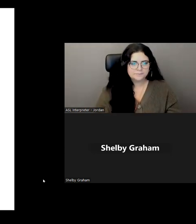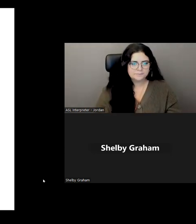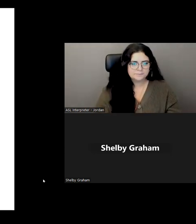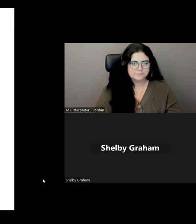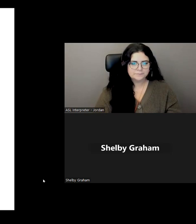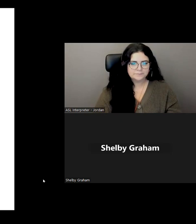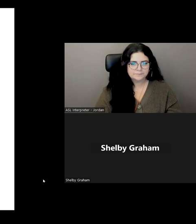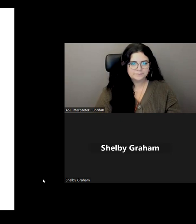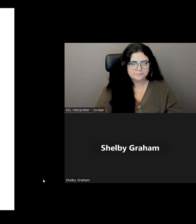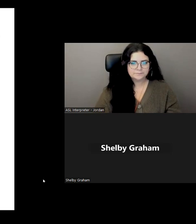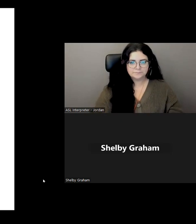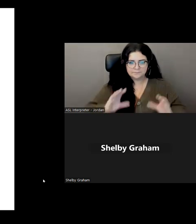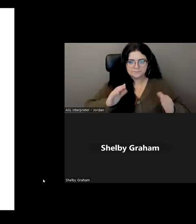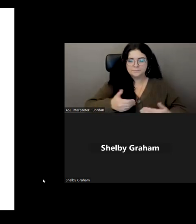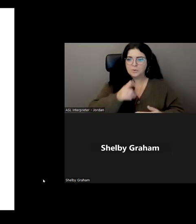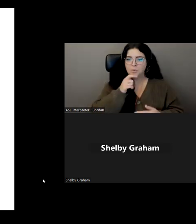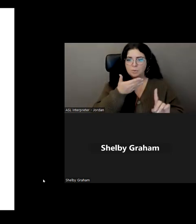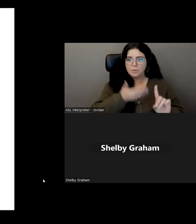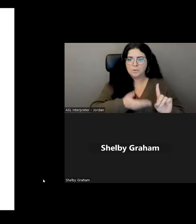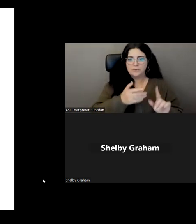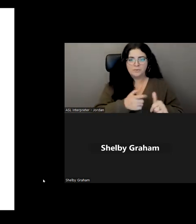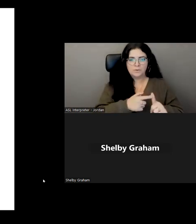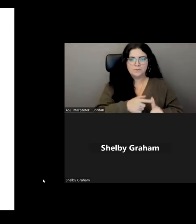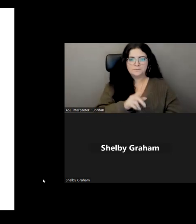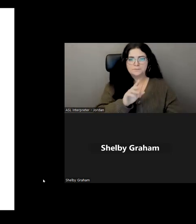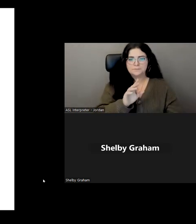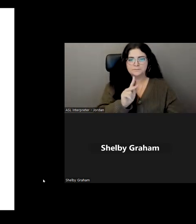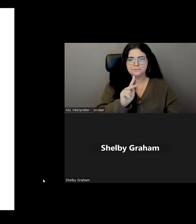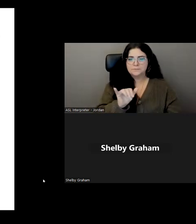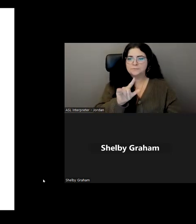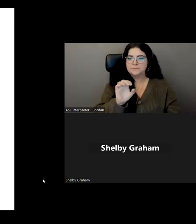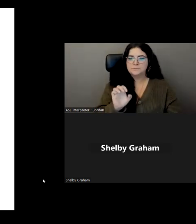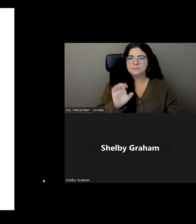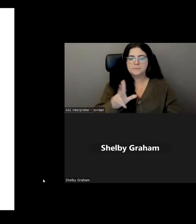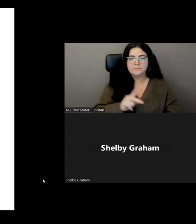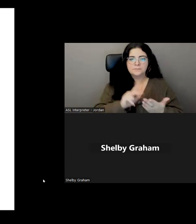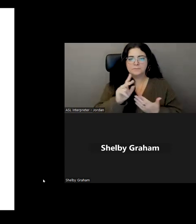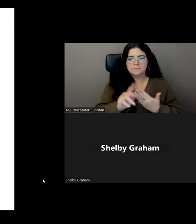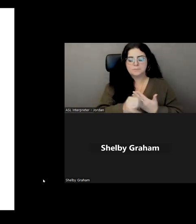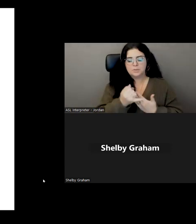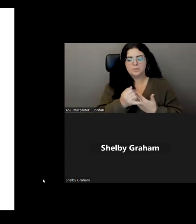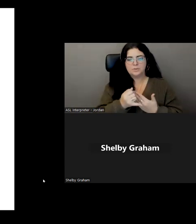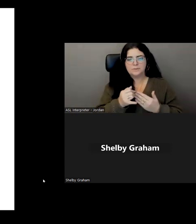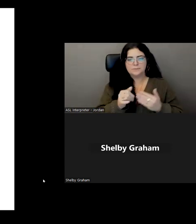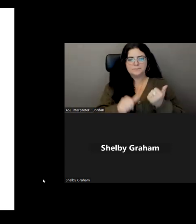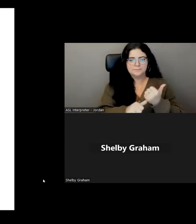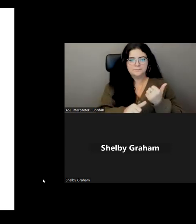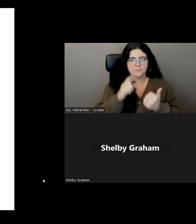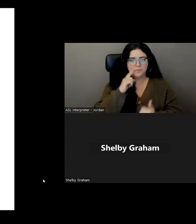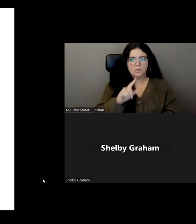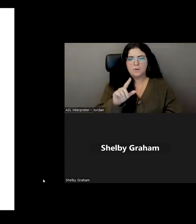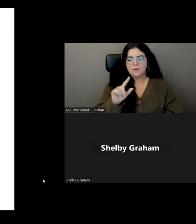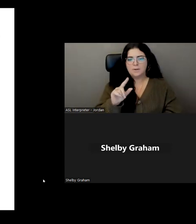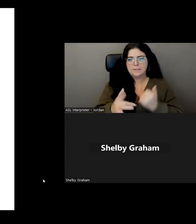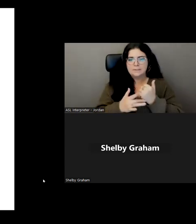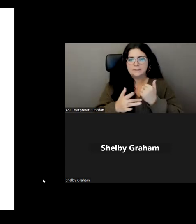introduce our first guest speaker. Kyle is a project assistant with TechnoTutors. Kyle, is